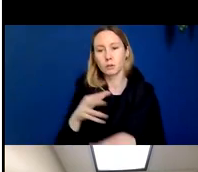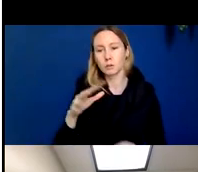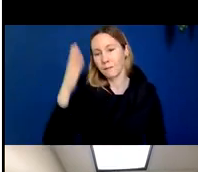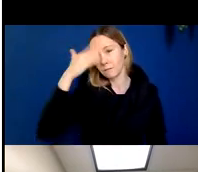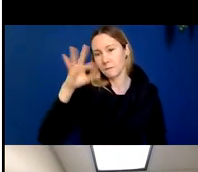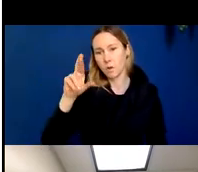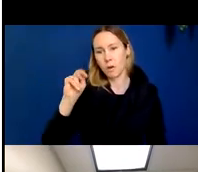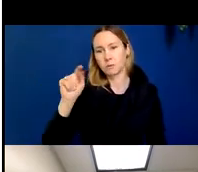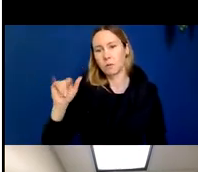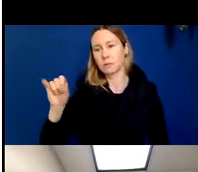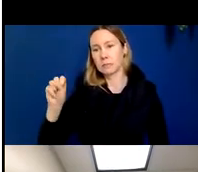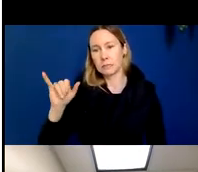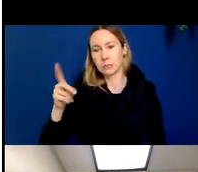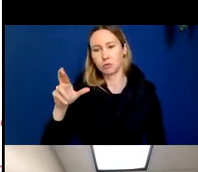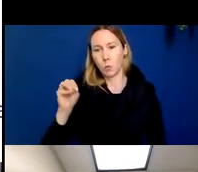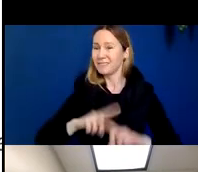different from the others.